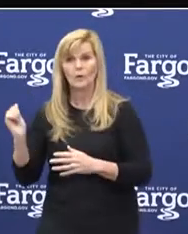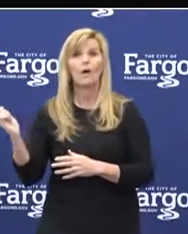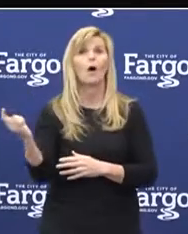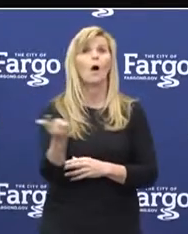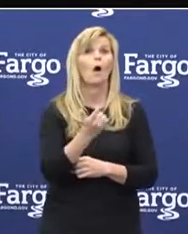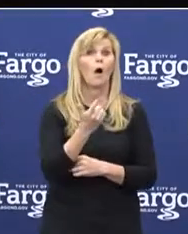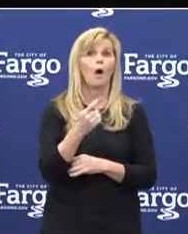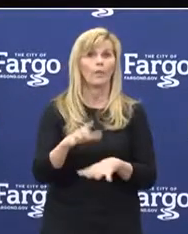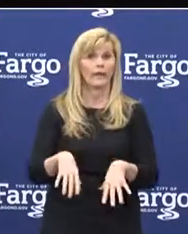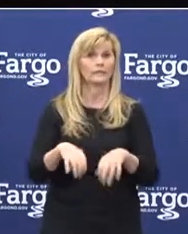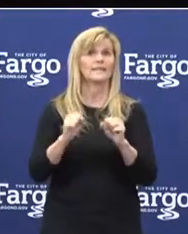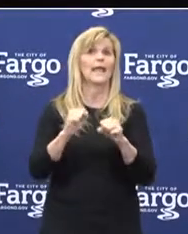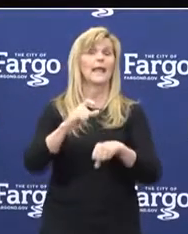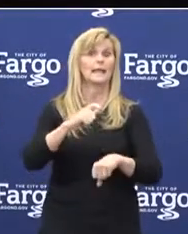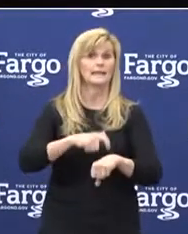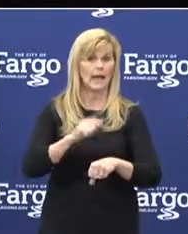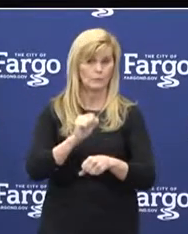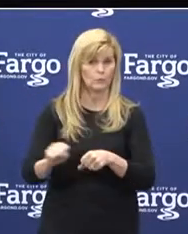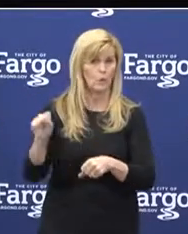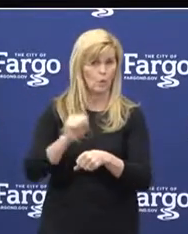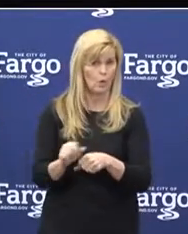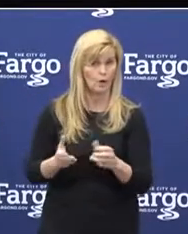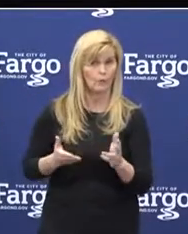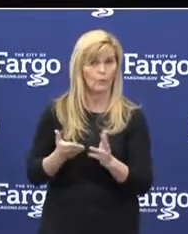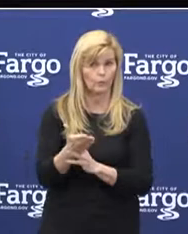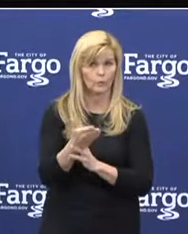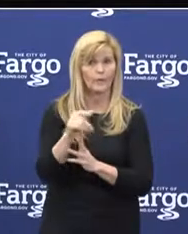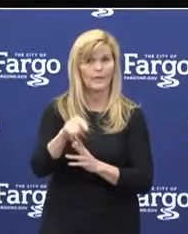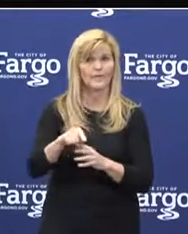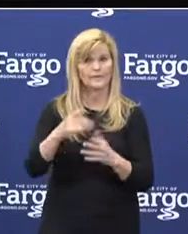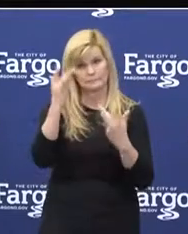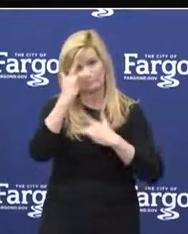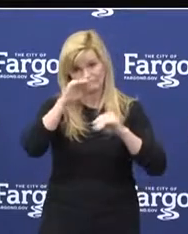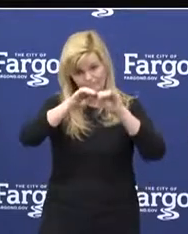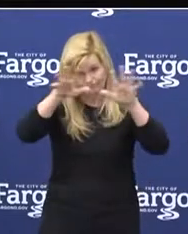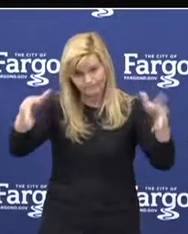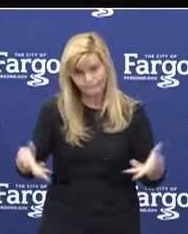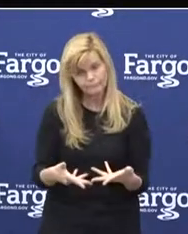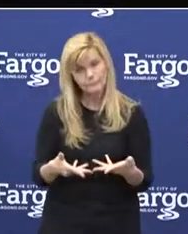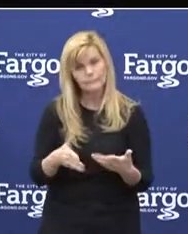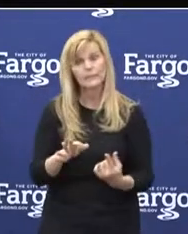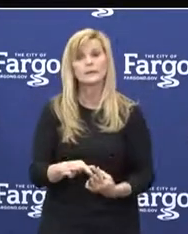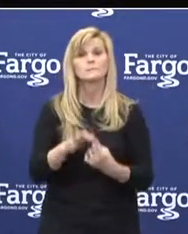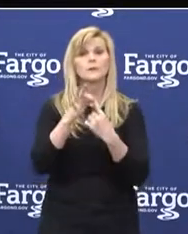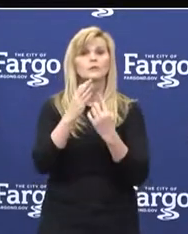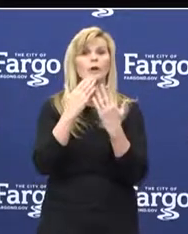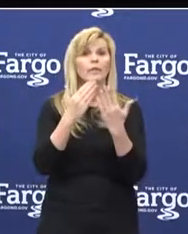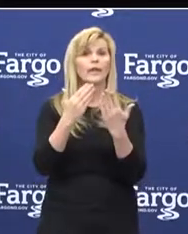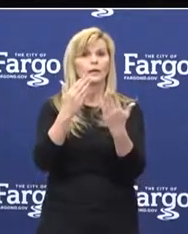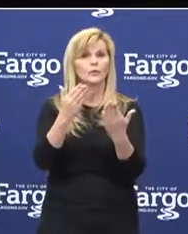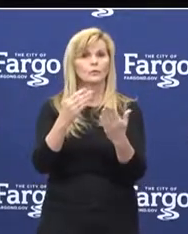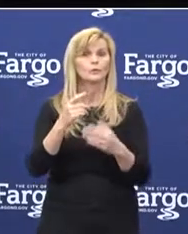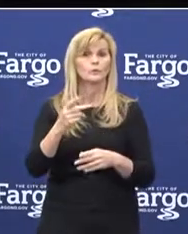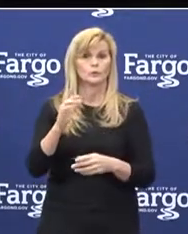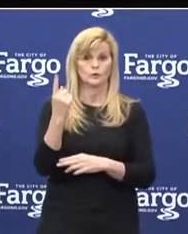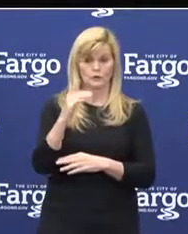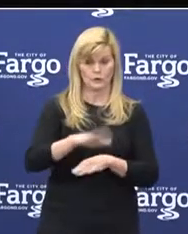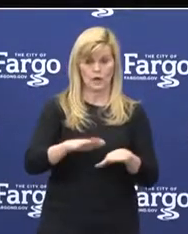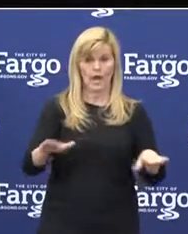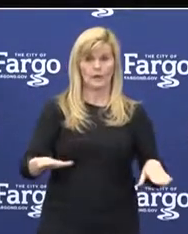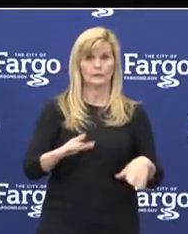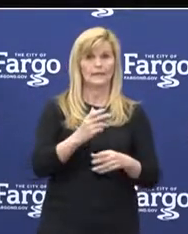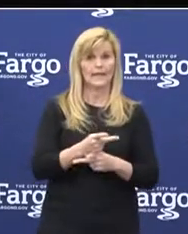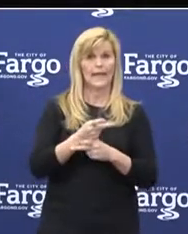taking time and working through this pandemic. A special thank you to our childcare providers,